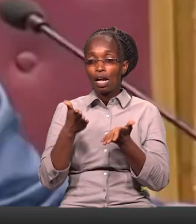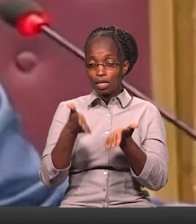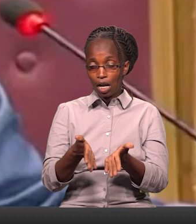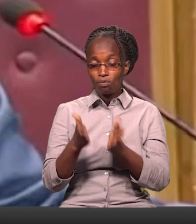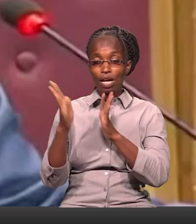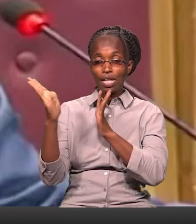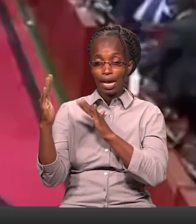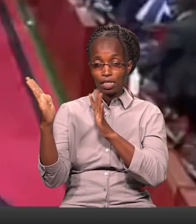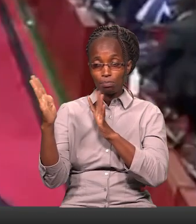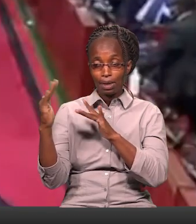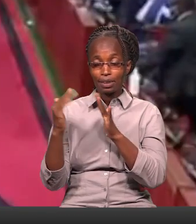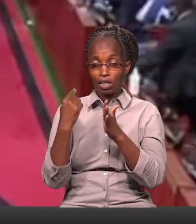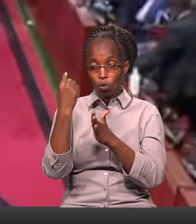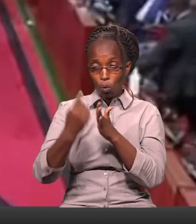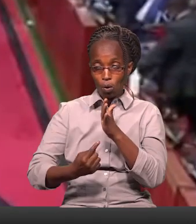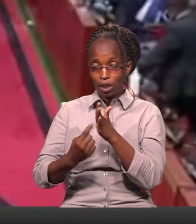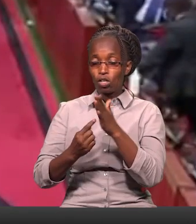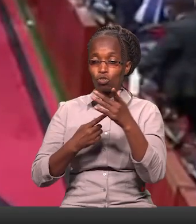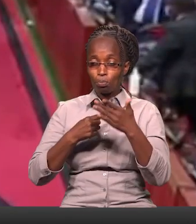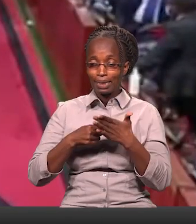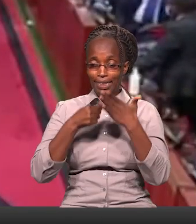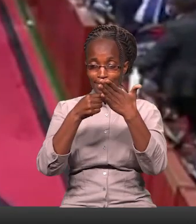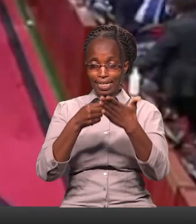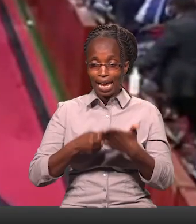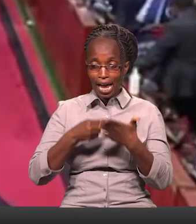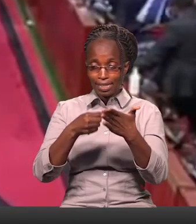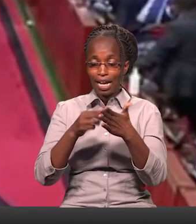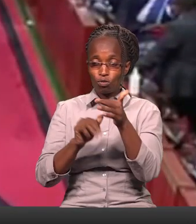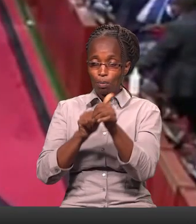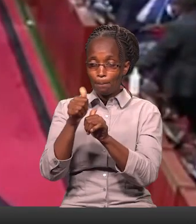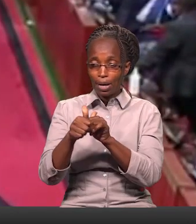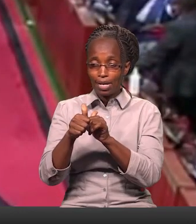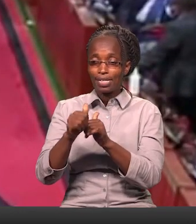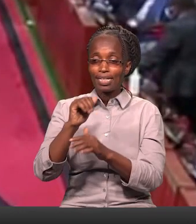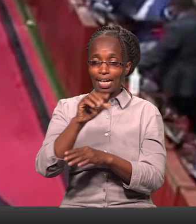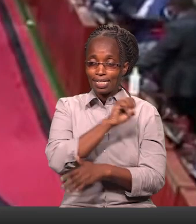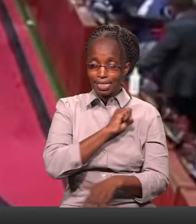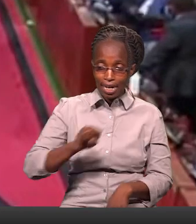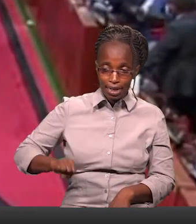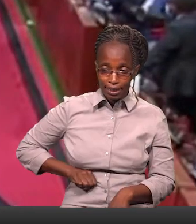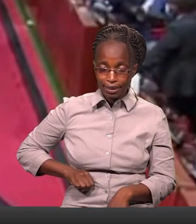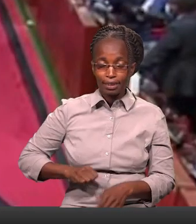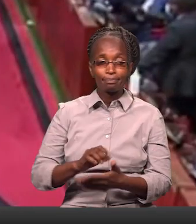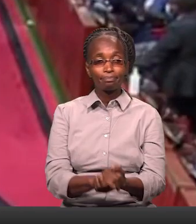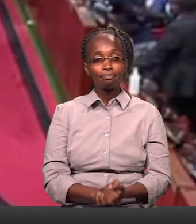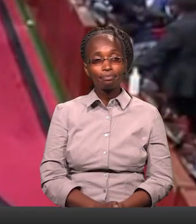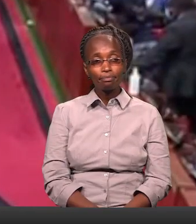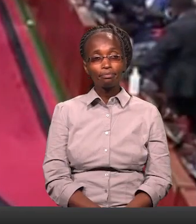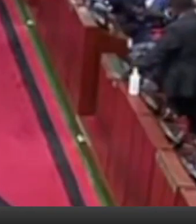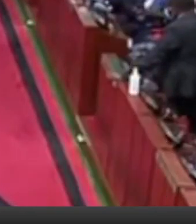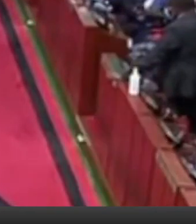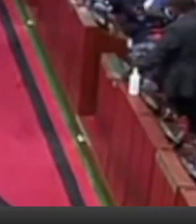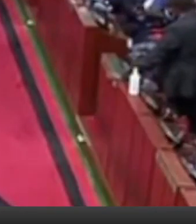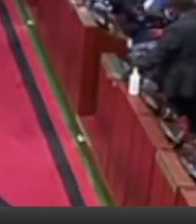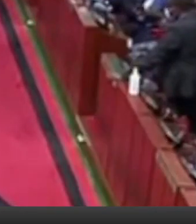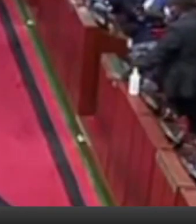Sasa unatarajiwa, utajadiliwa na utapitishwa katika mbunge la seneti kabula ya mwele kio zaidi Quinton